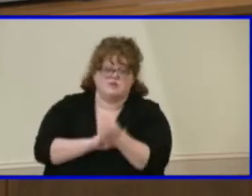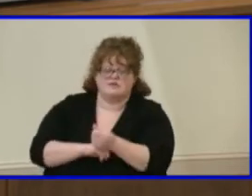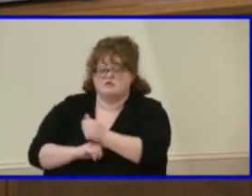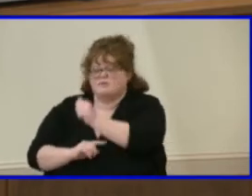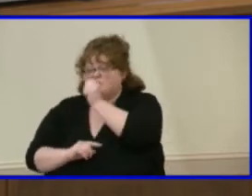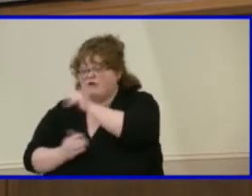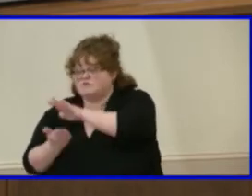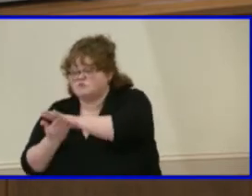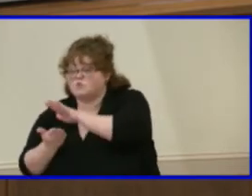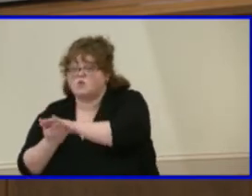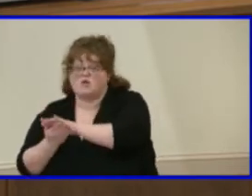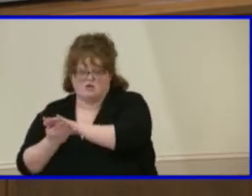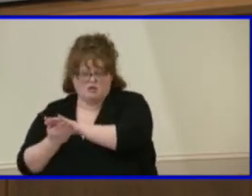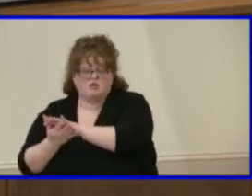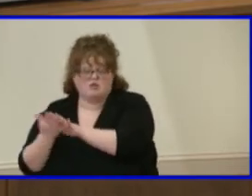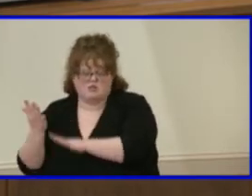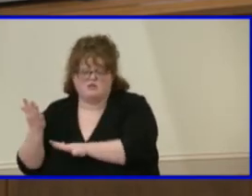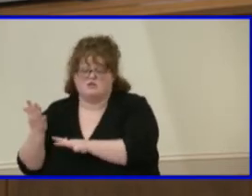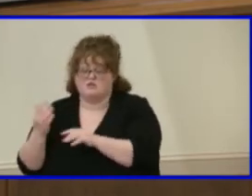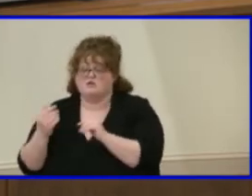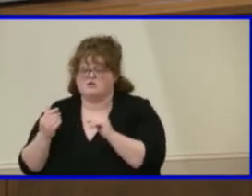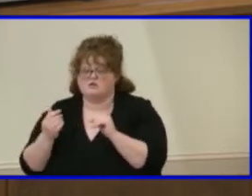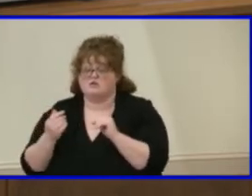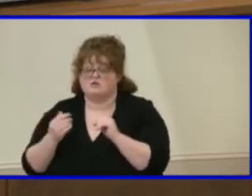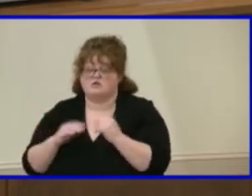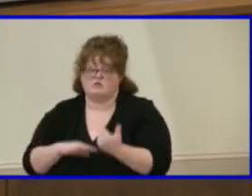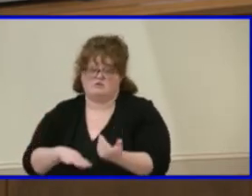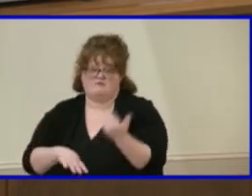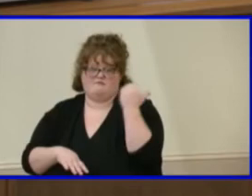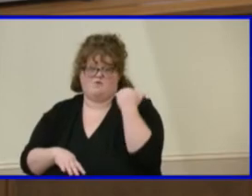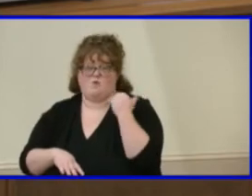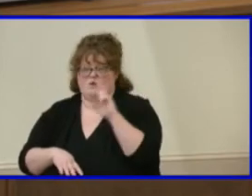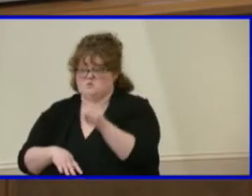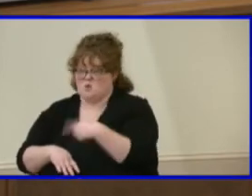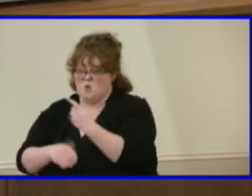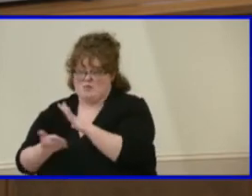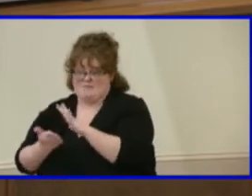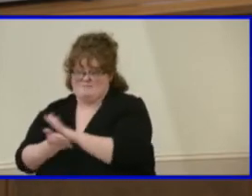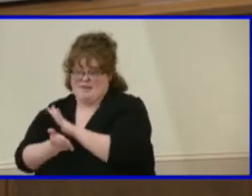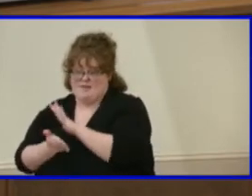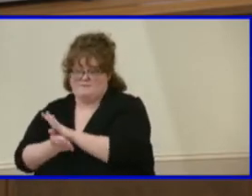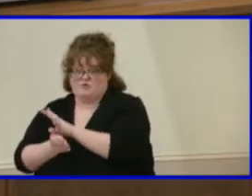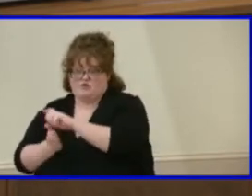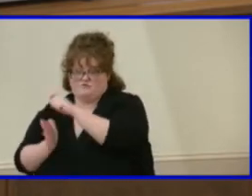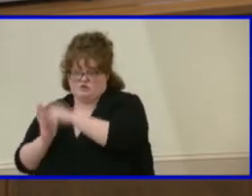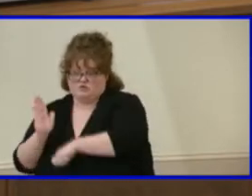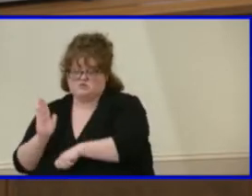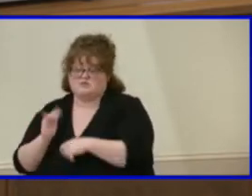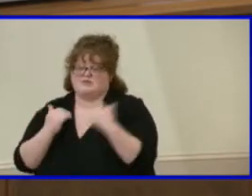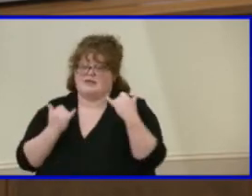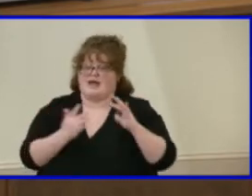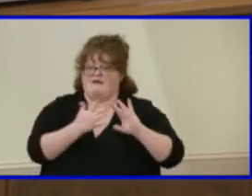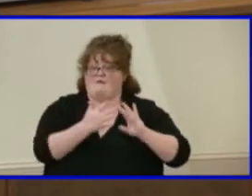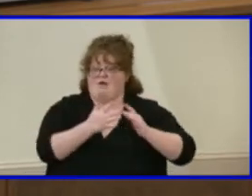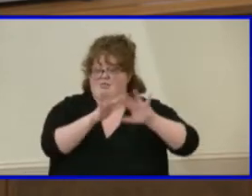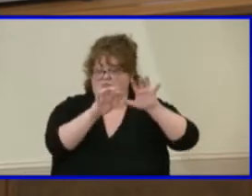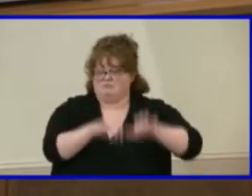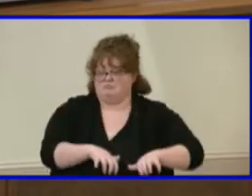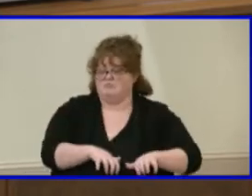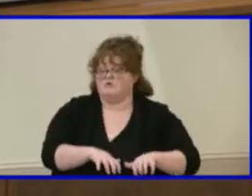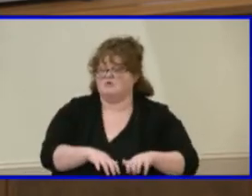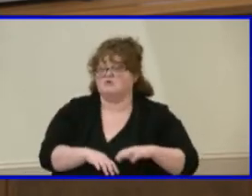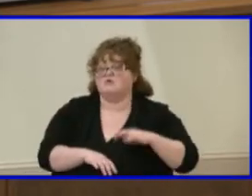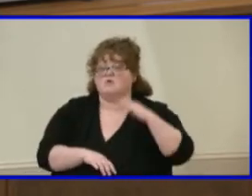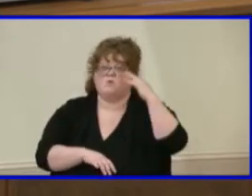And it's gone from being, you know, a paper-pencil version to this online process in order to provide,